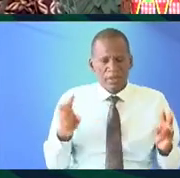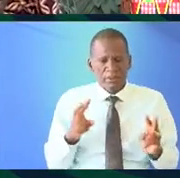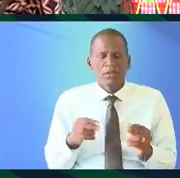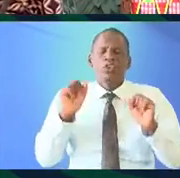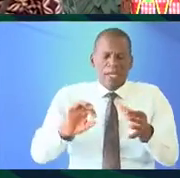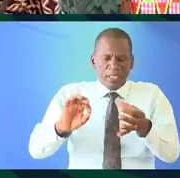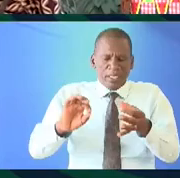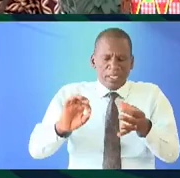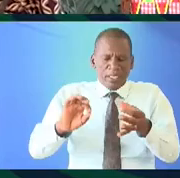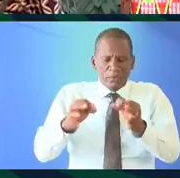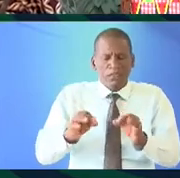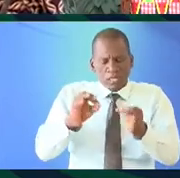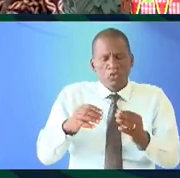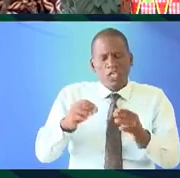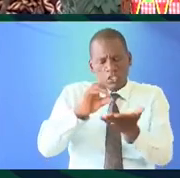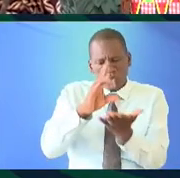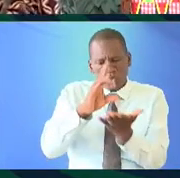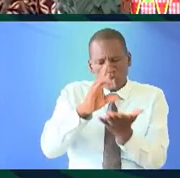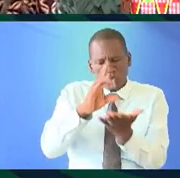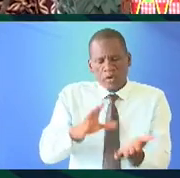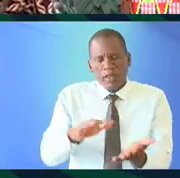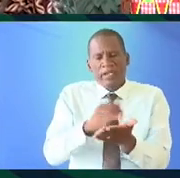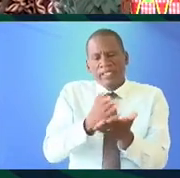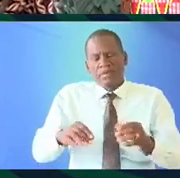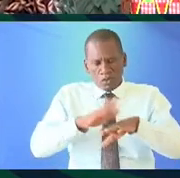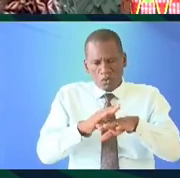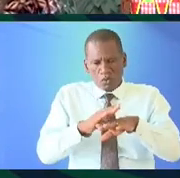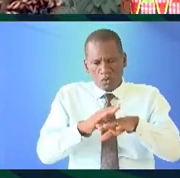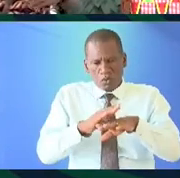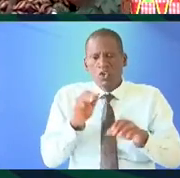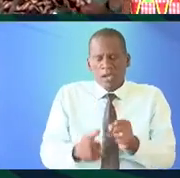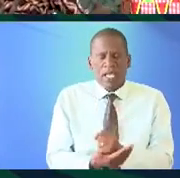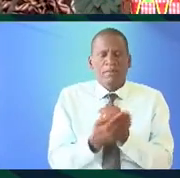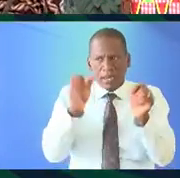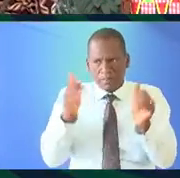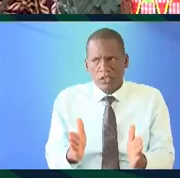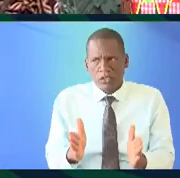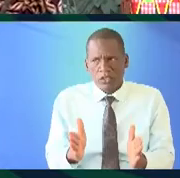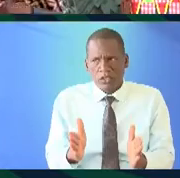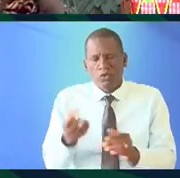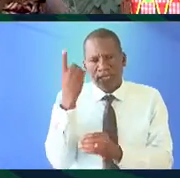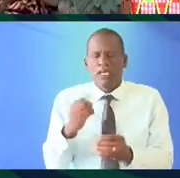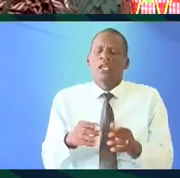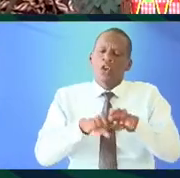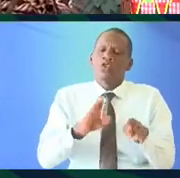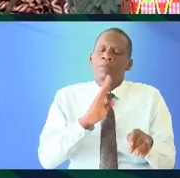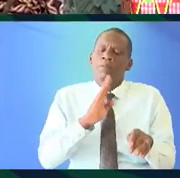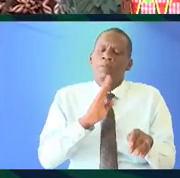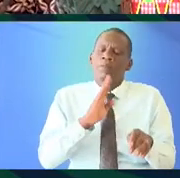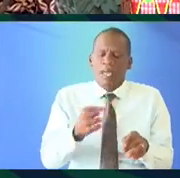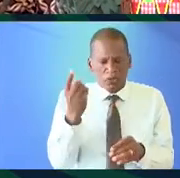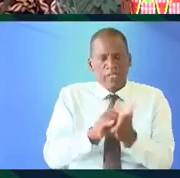you can translate with a doctor that's that's that's something valuable you can help somebody else understand be understood